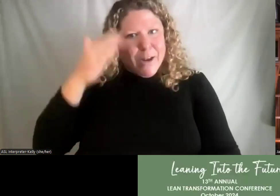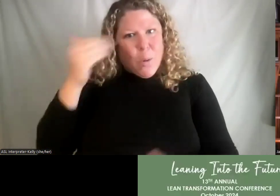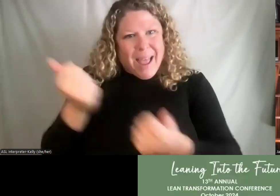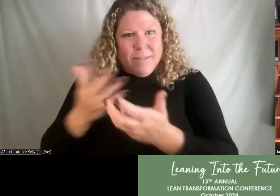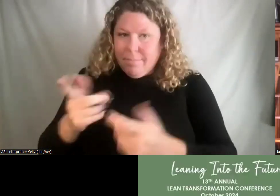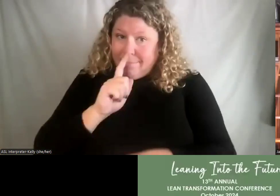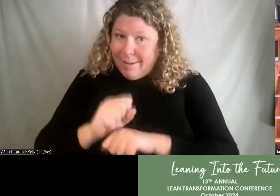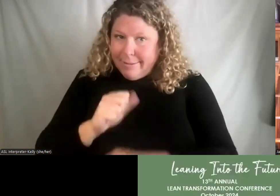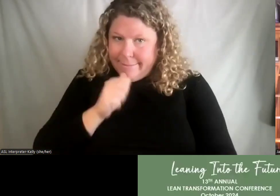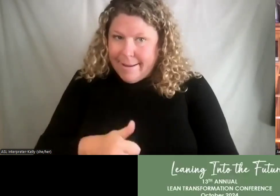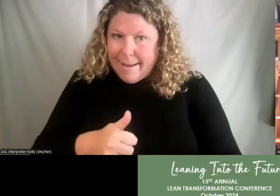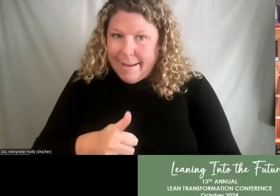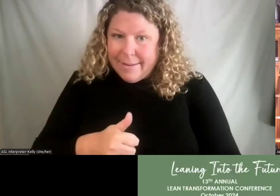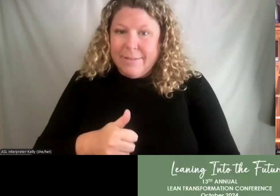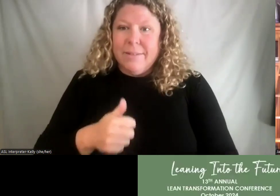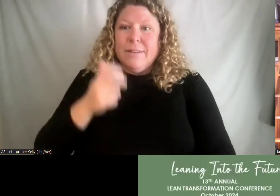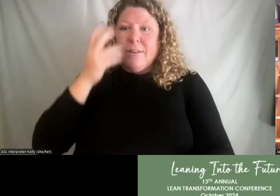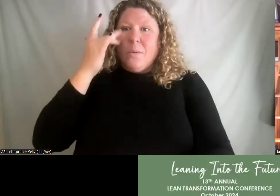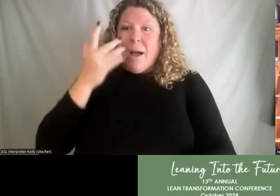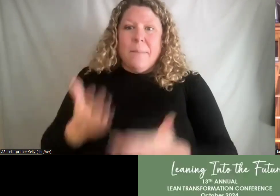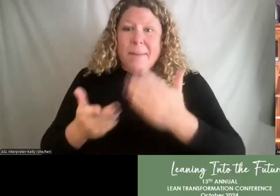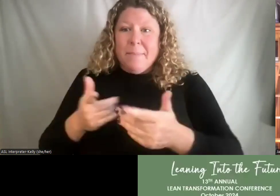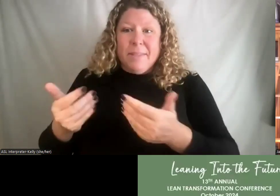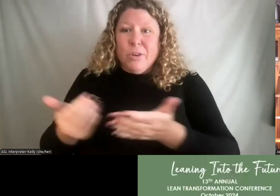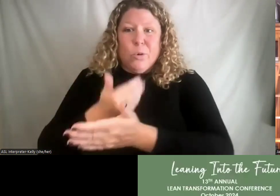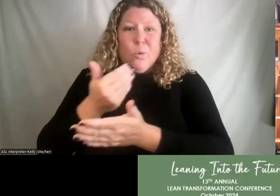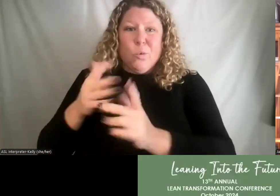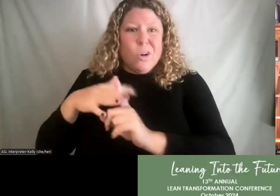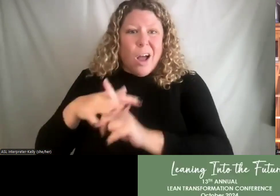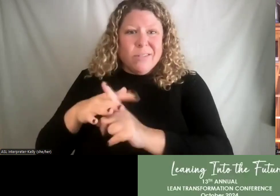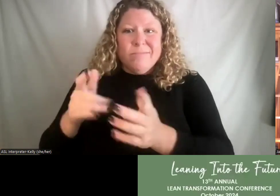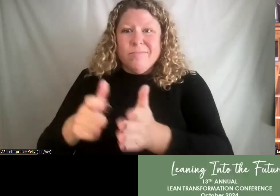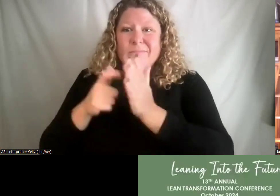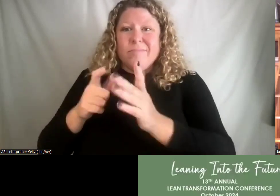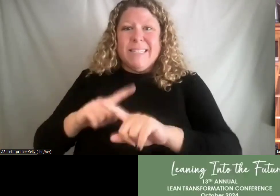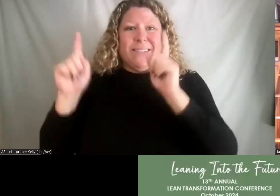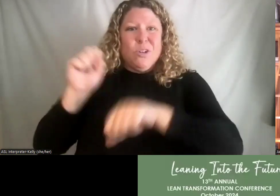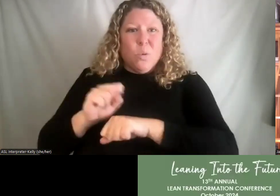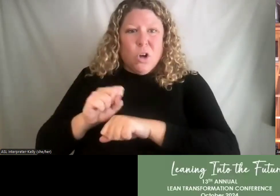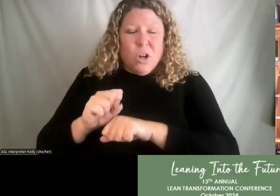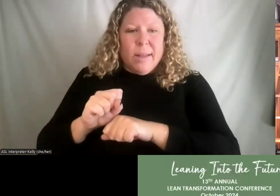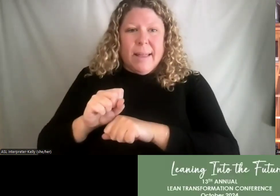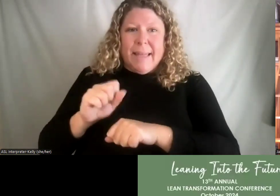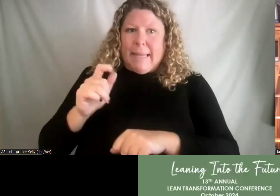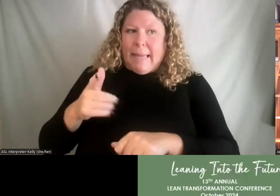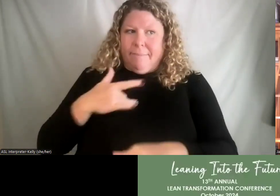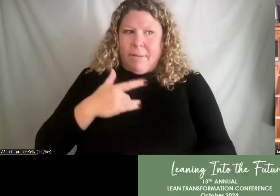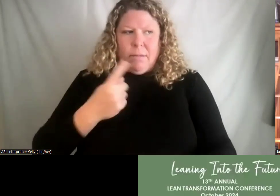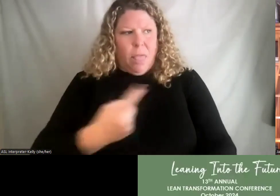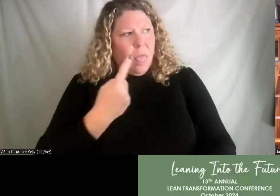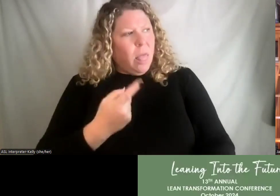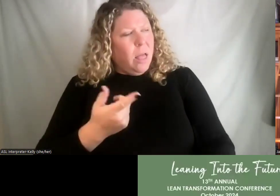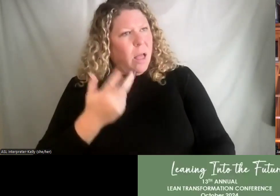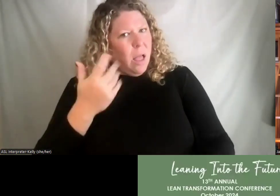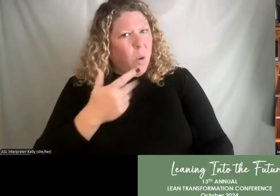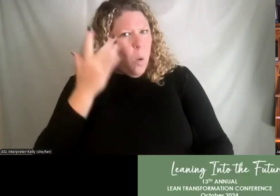new context requires totally different work? They can feel insulted when redirection is required. How do you handle